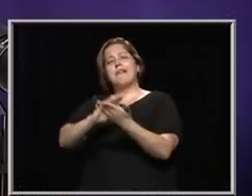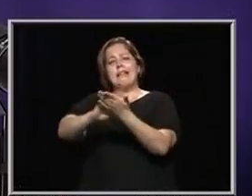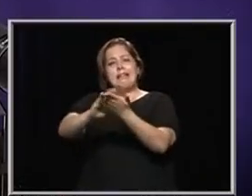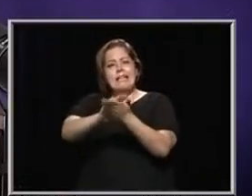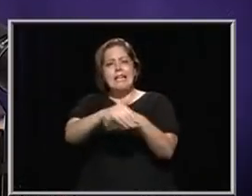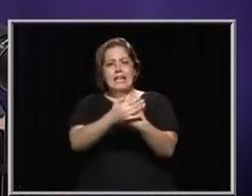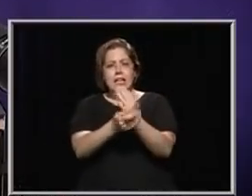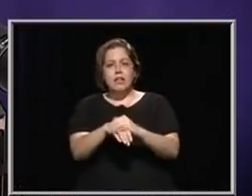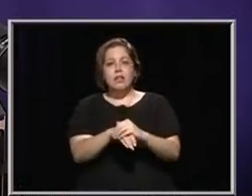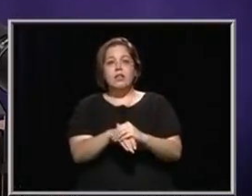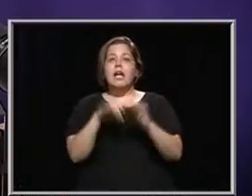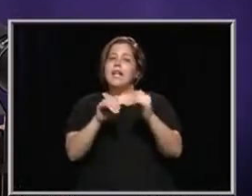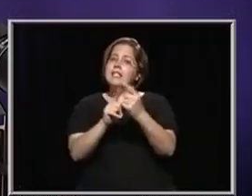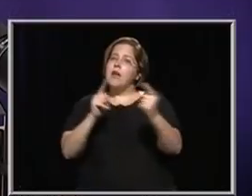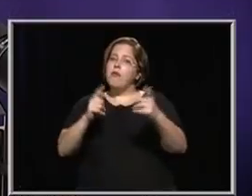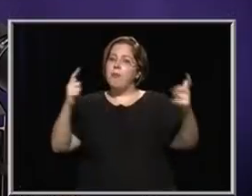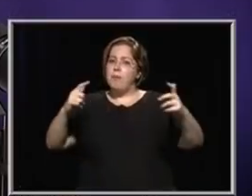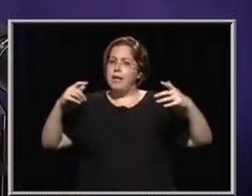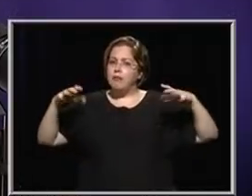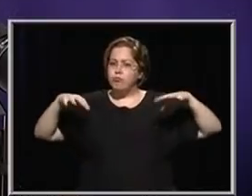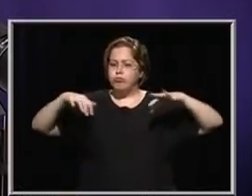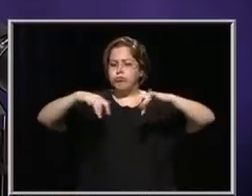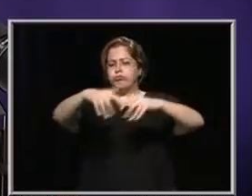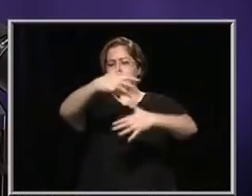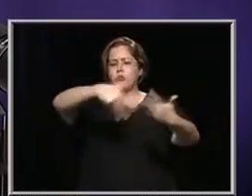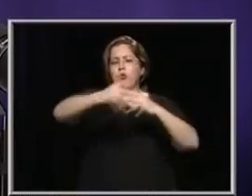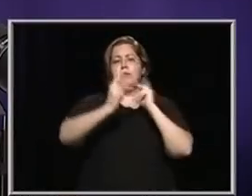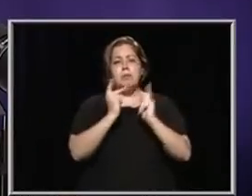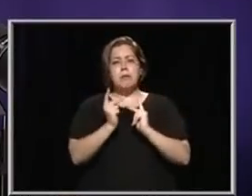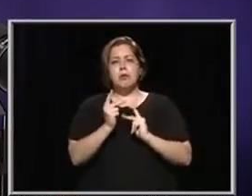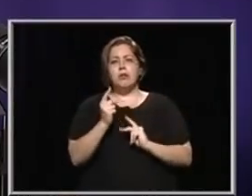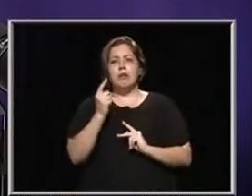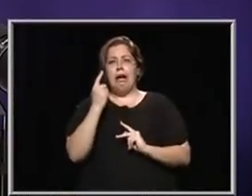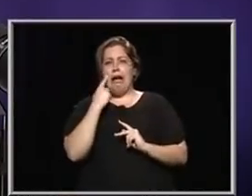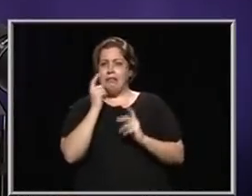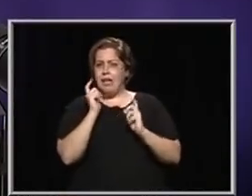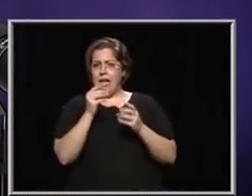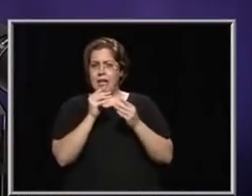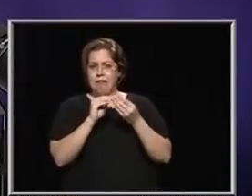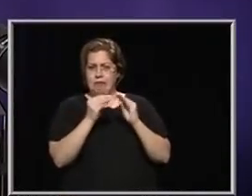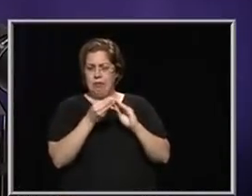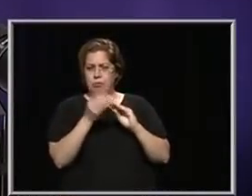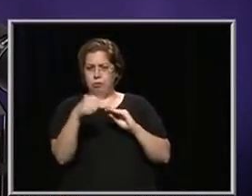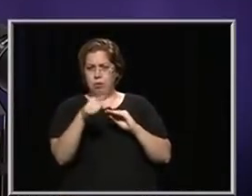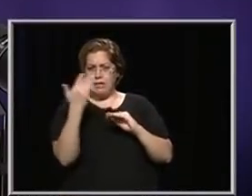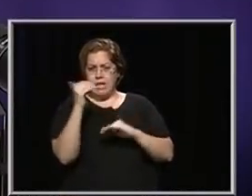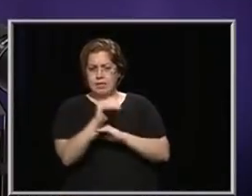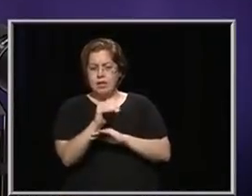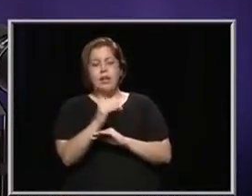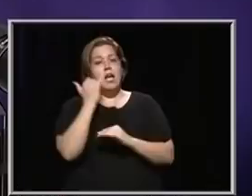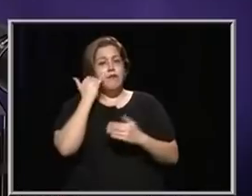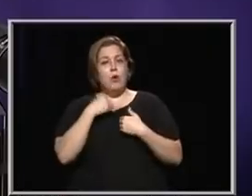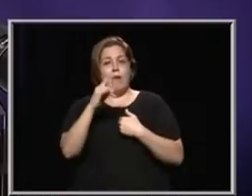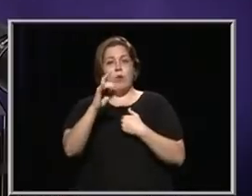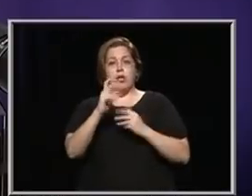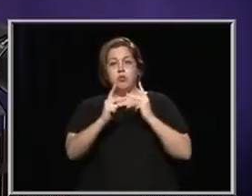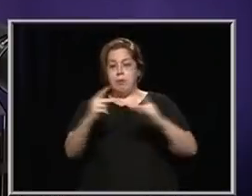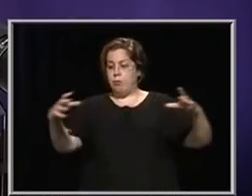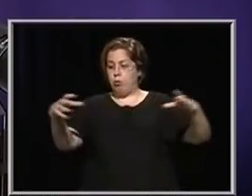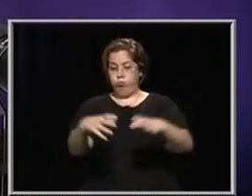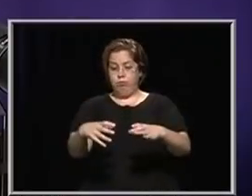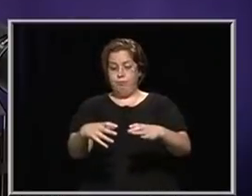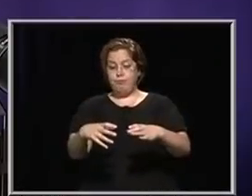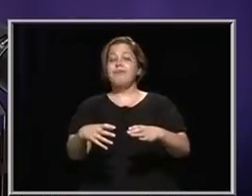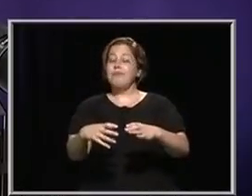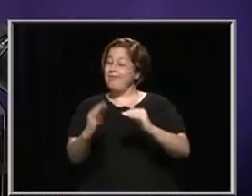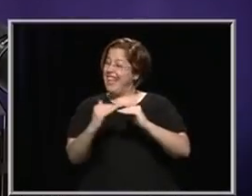and staying away from large groups. I think I gave the figure just last night. If go with 100 people somewhere, it's almost